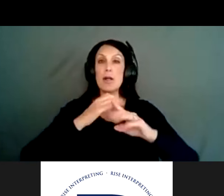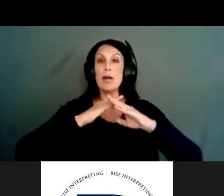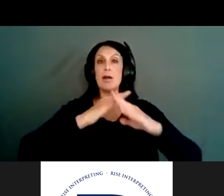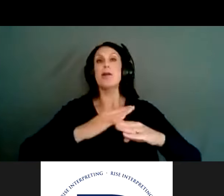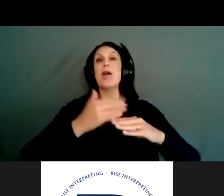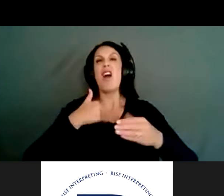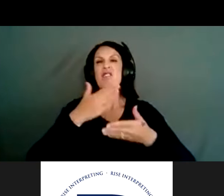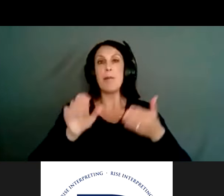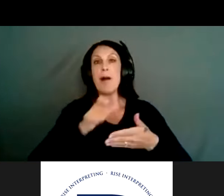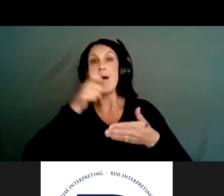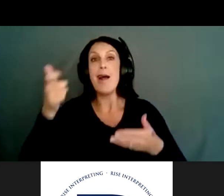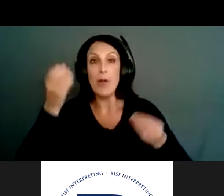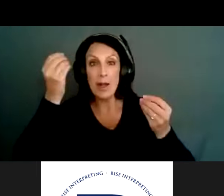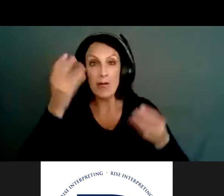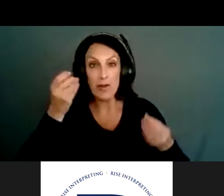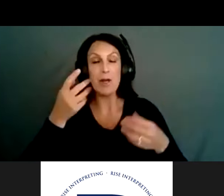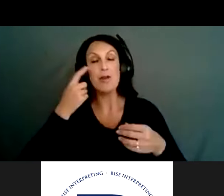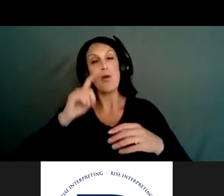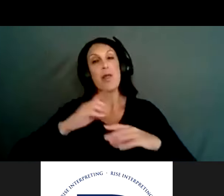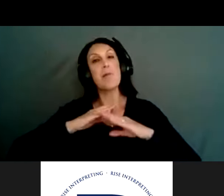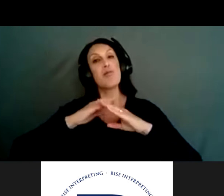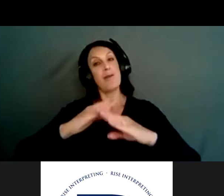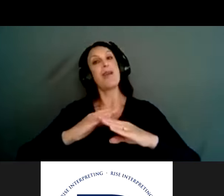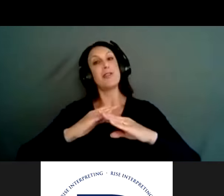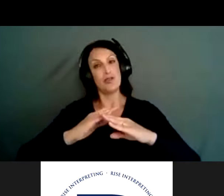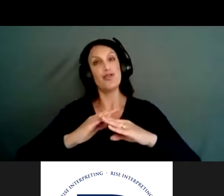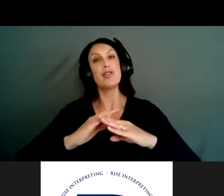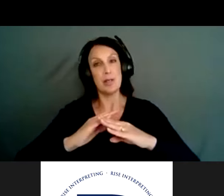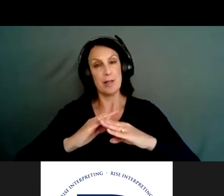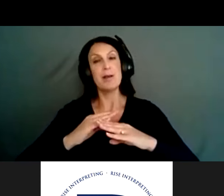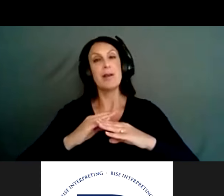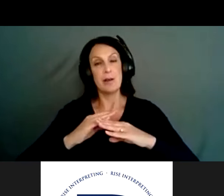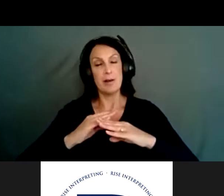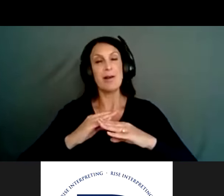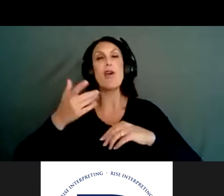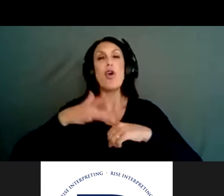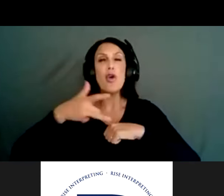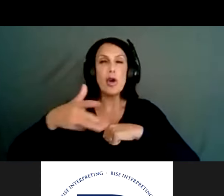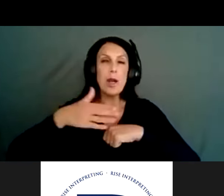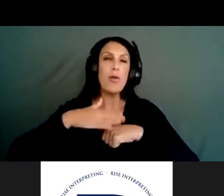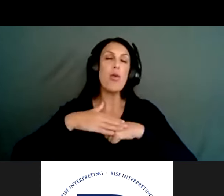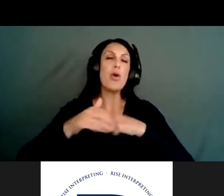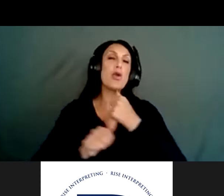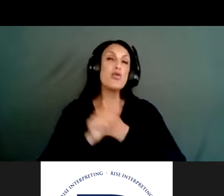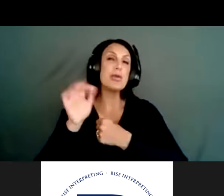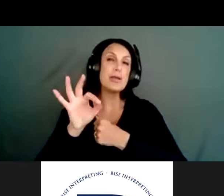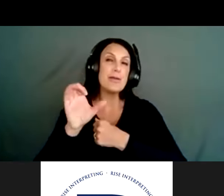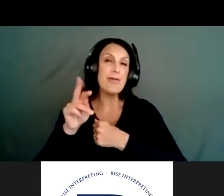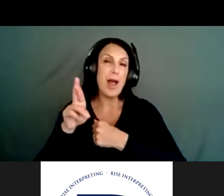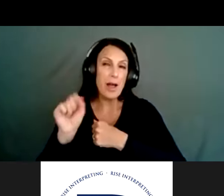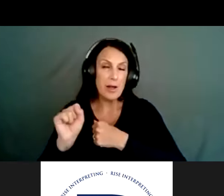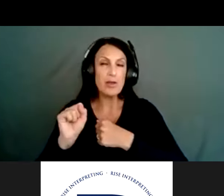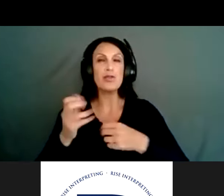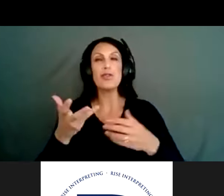out with some materials, the firearms and suicide prevention is kind of a general warning signs, risk factors, suicide prevention